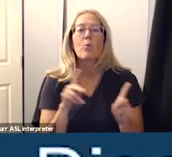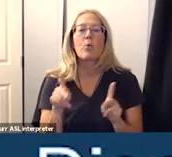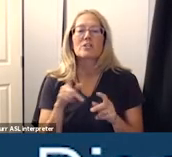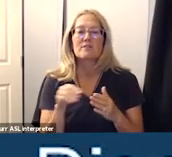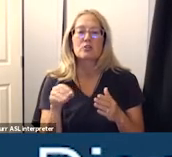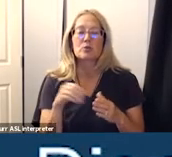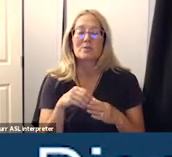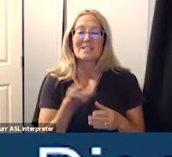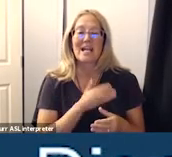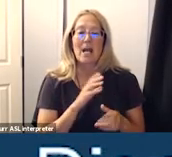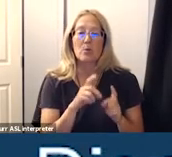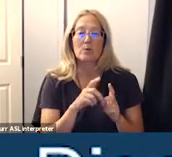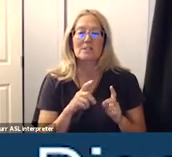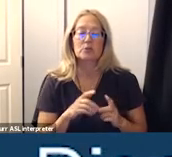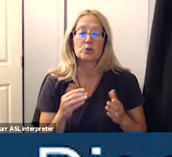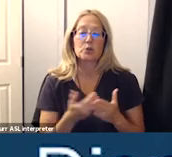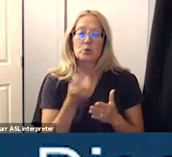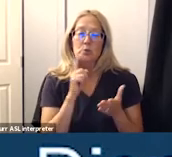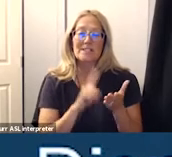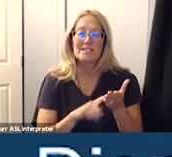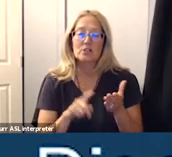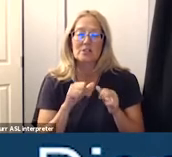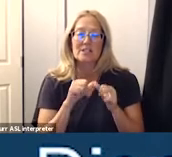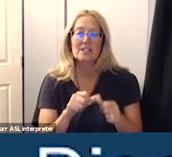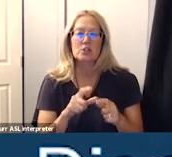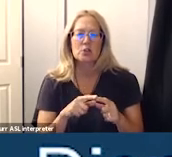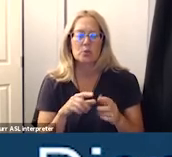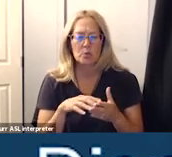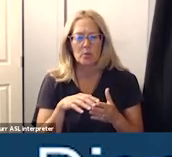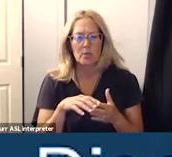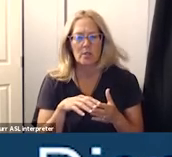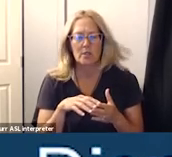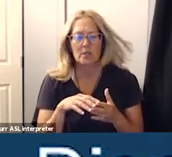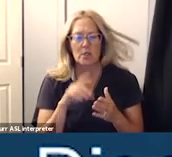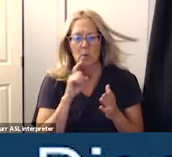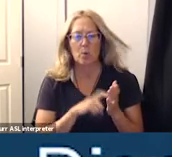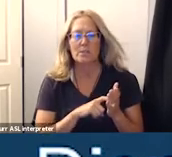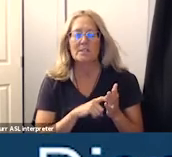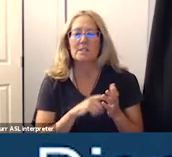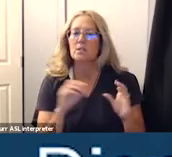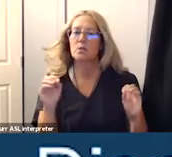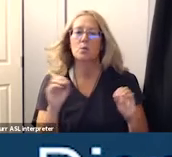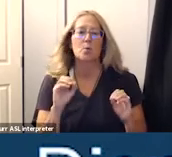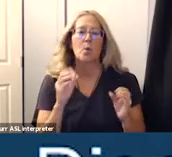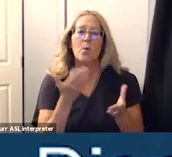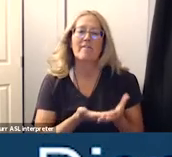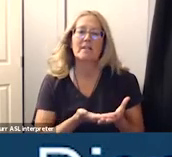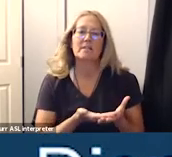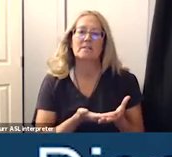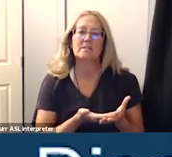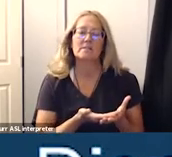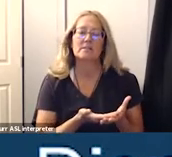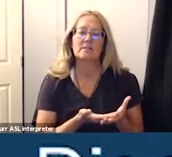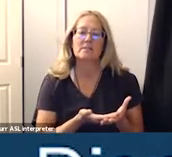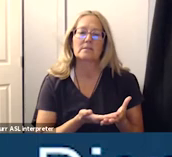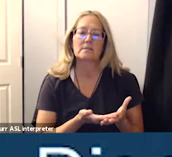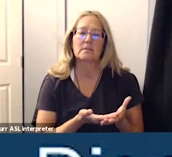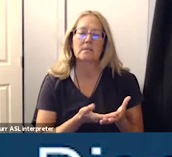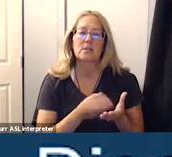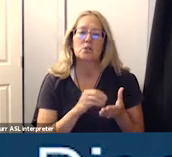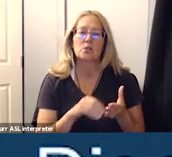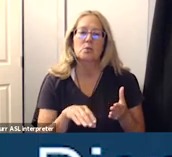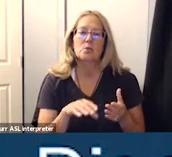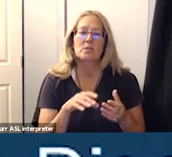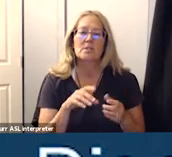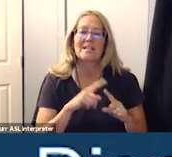district new research continues to find no evidence that students of color or